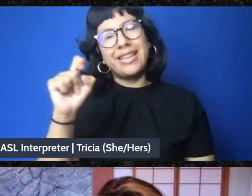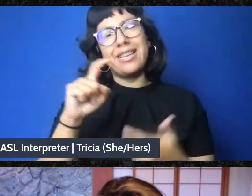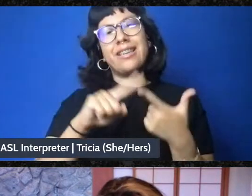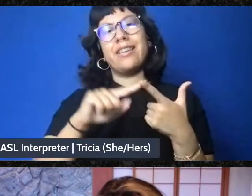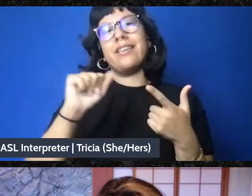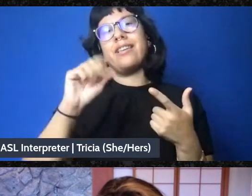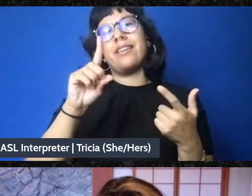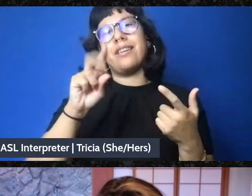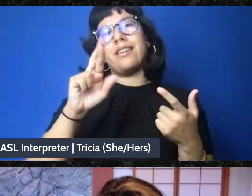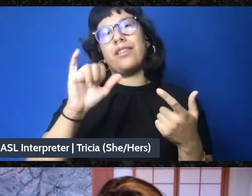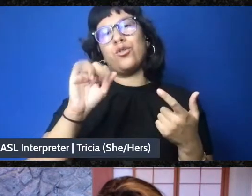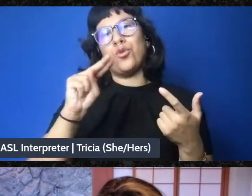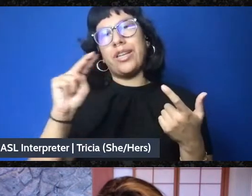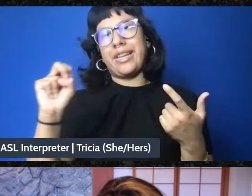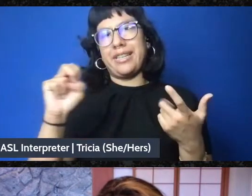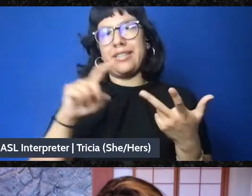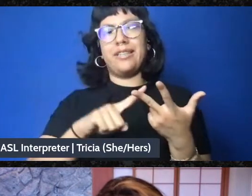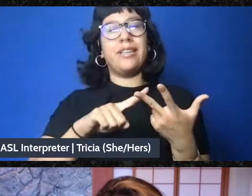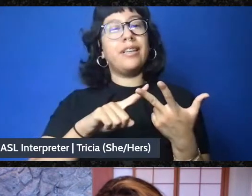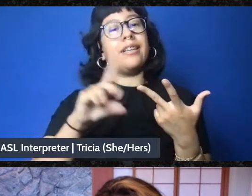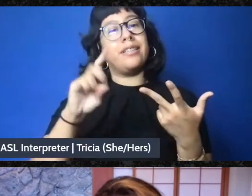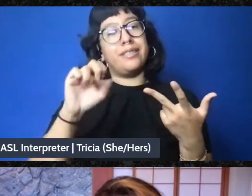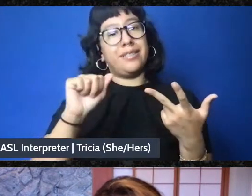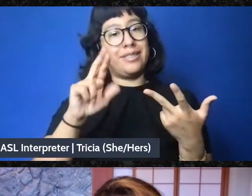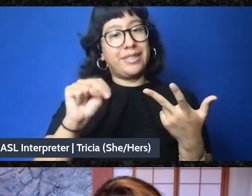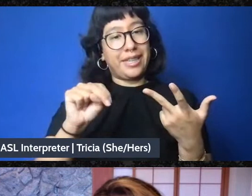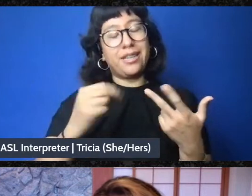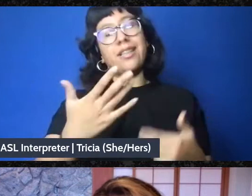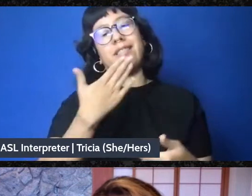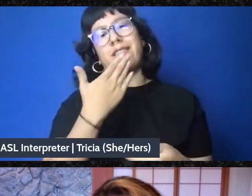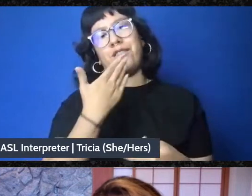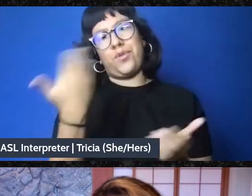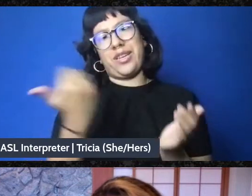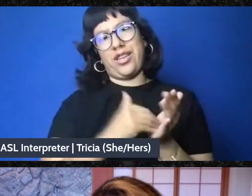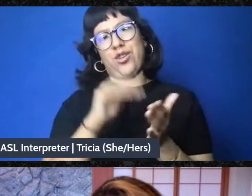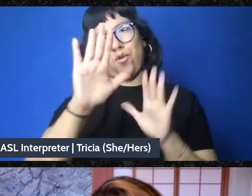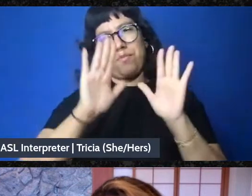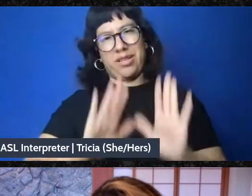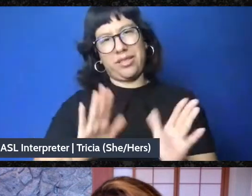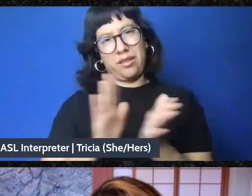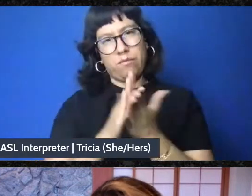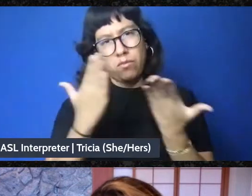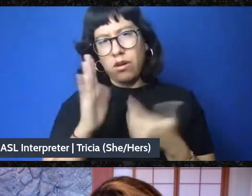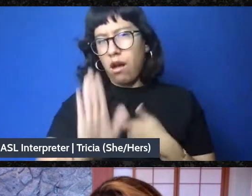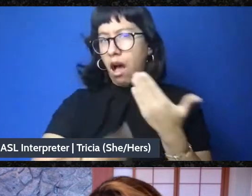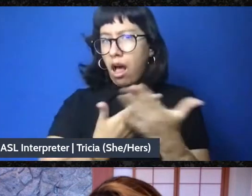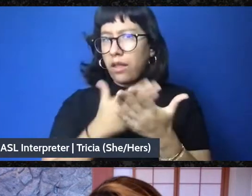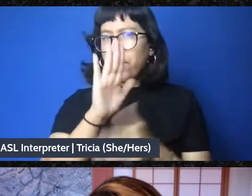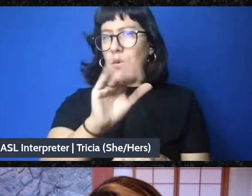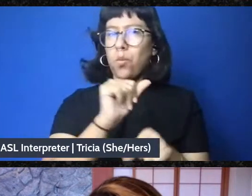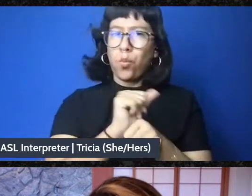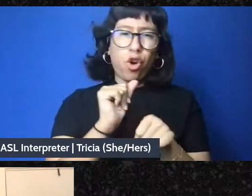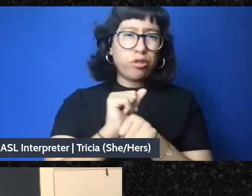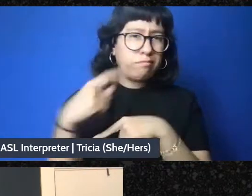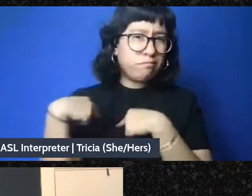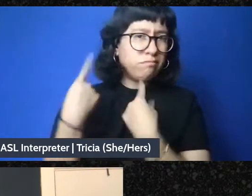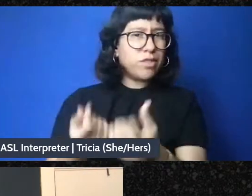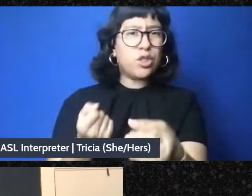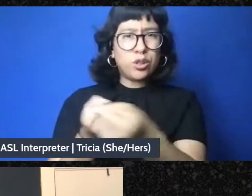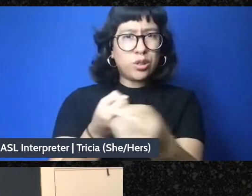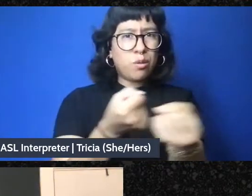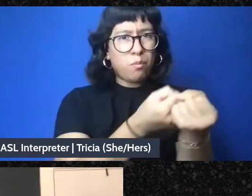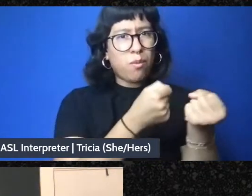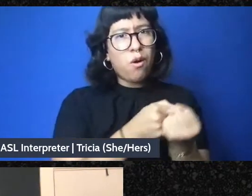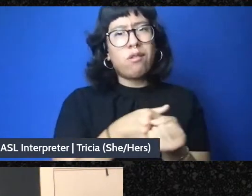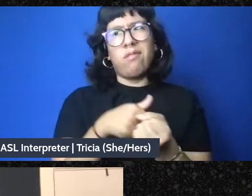and Dean. So one, we all just want to thank you again for your amazing book and for all the work that you're doing to support others doing